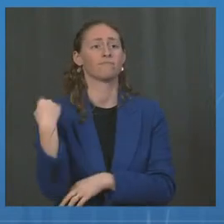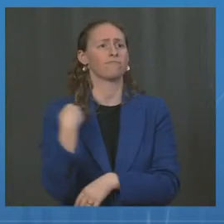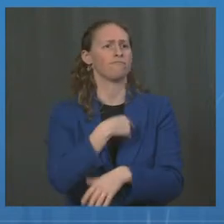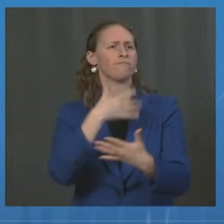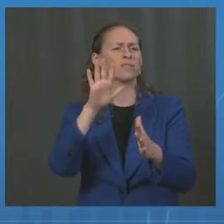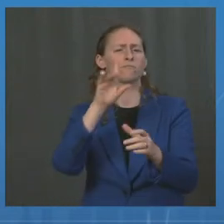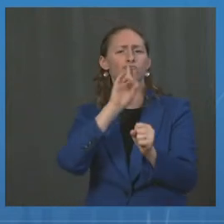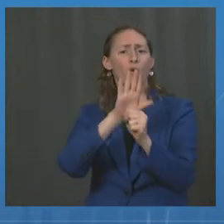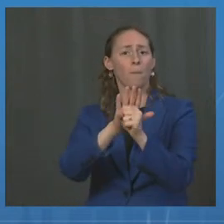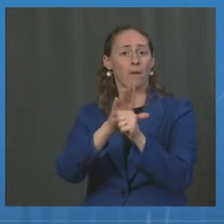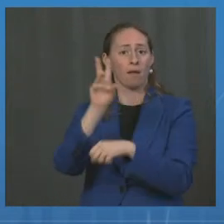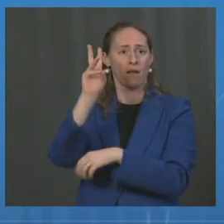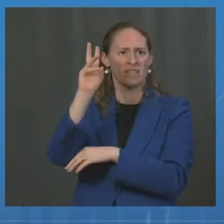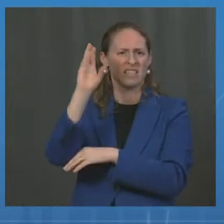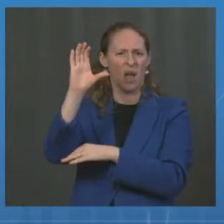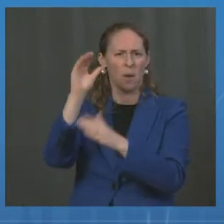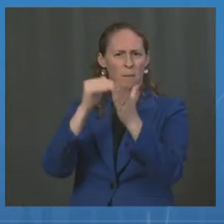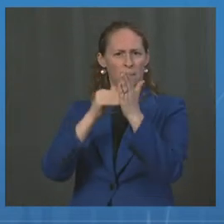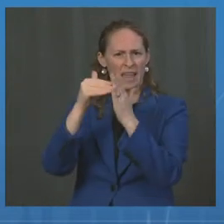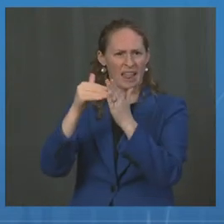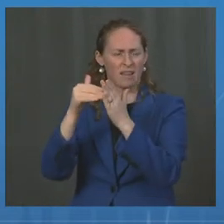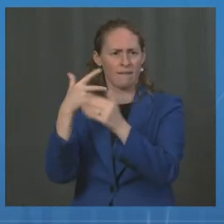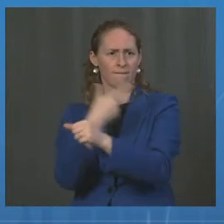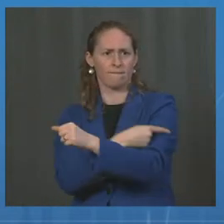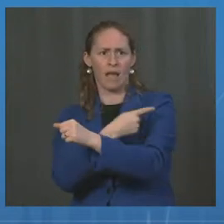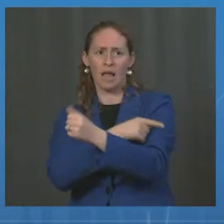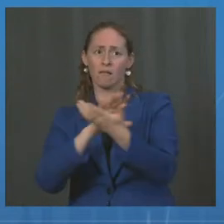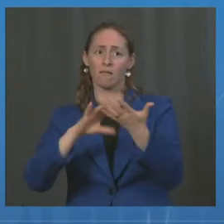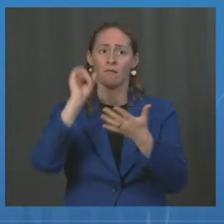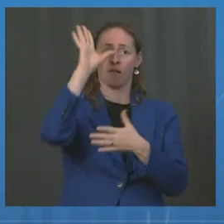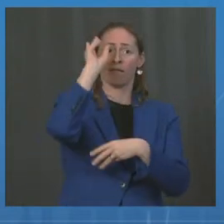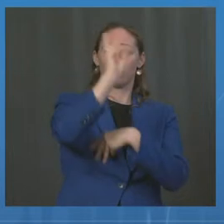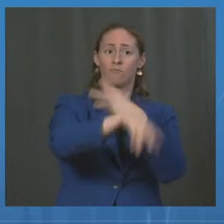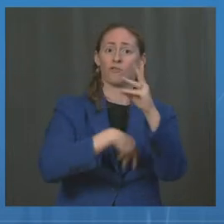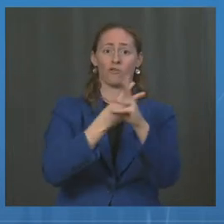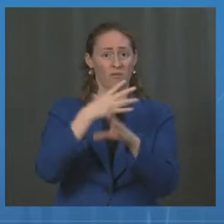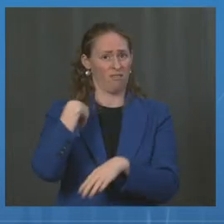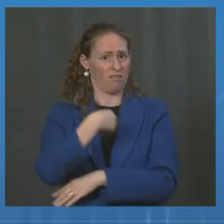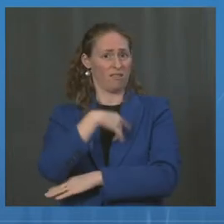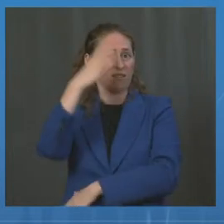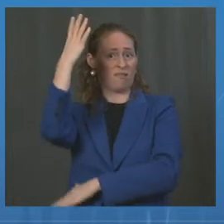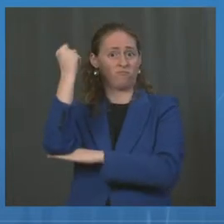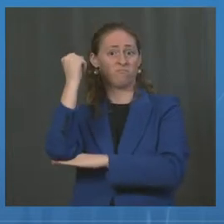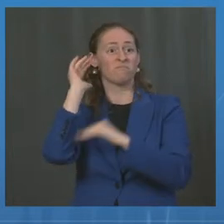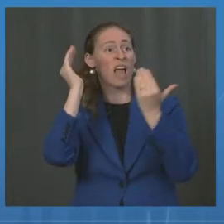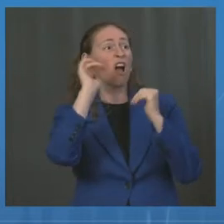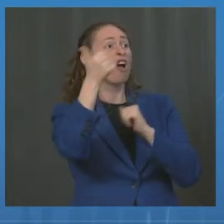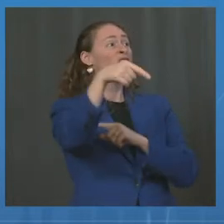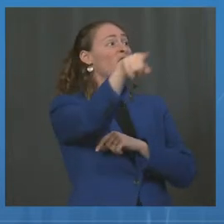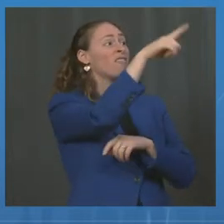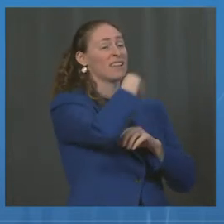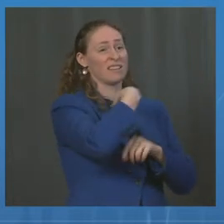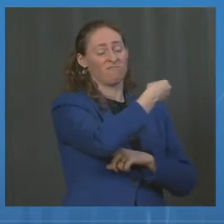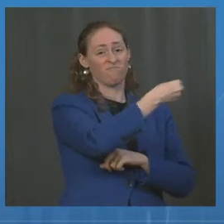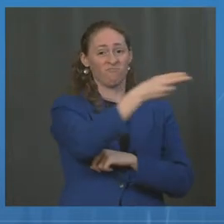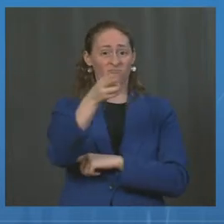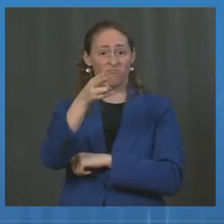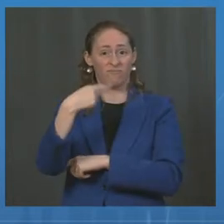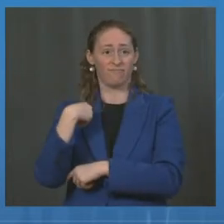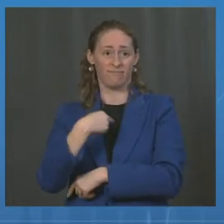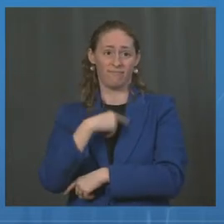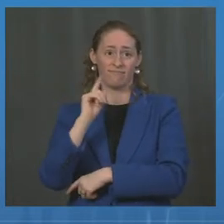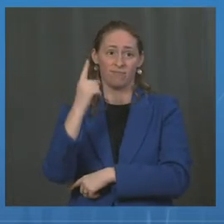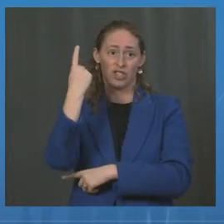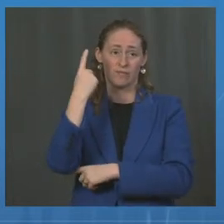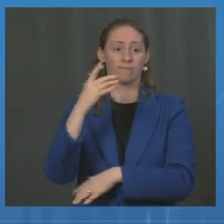far and away the largest contribution made by any country. And in just the past 10 days, we've shipped